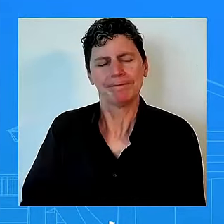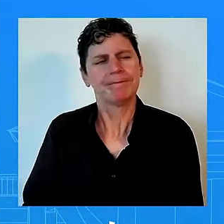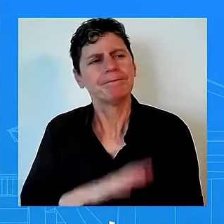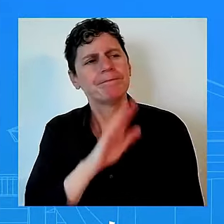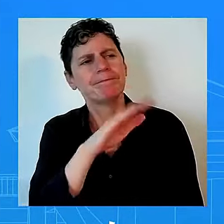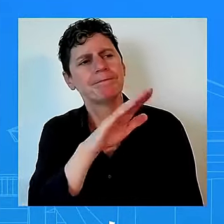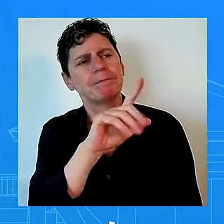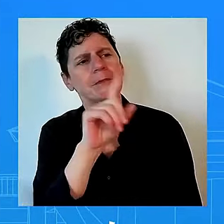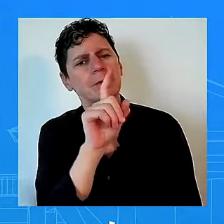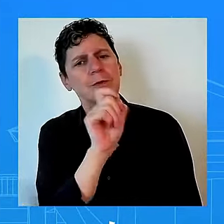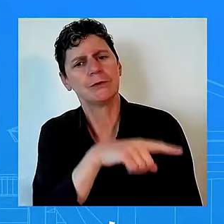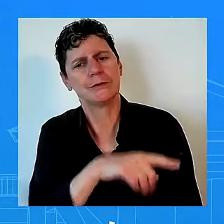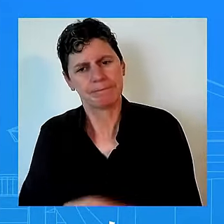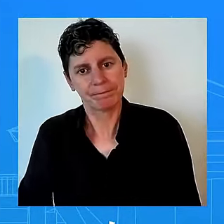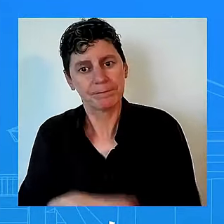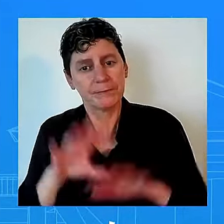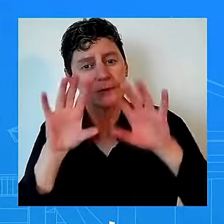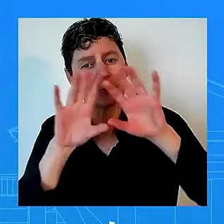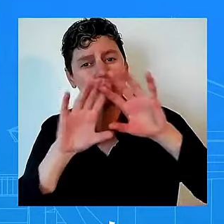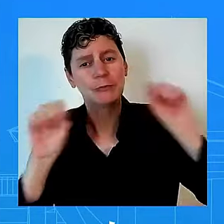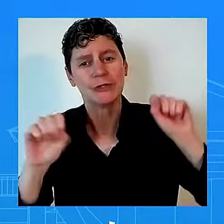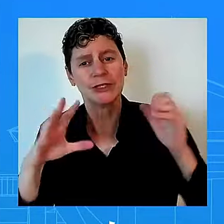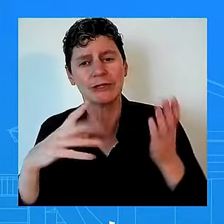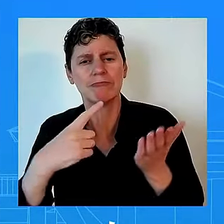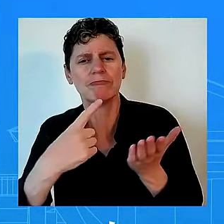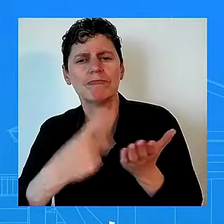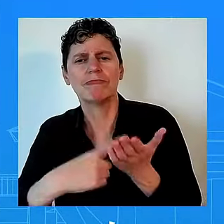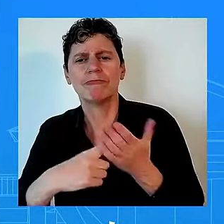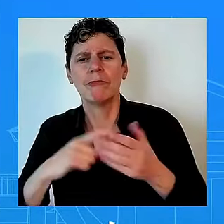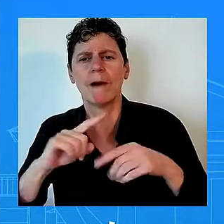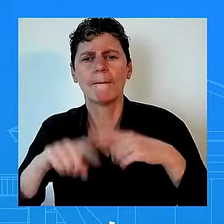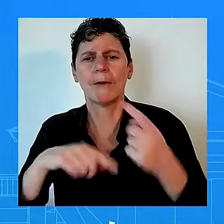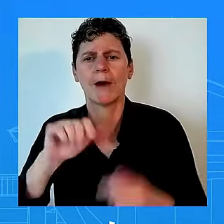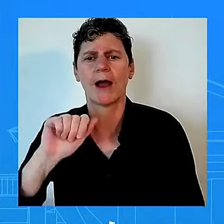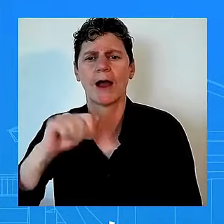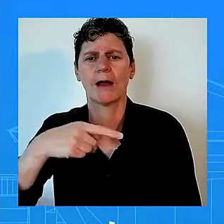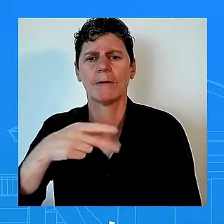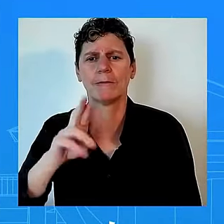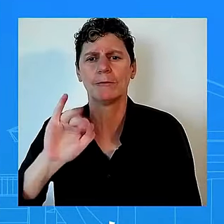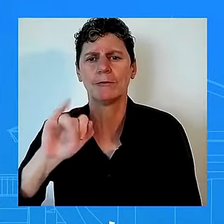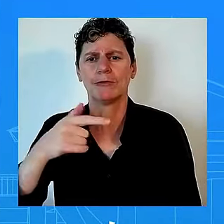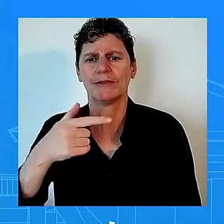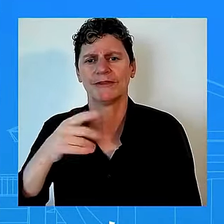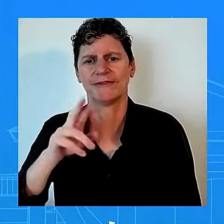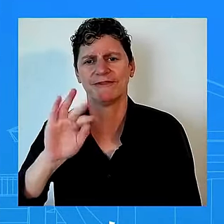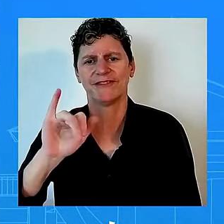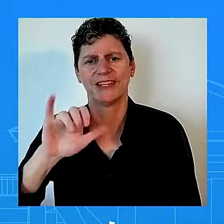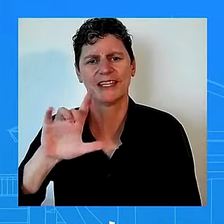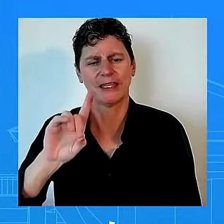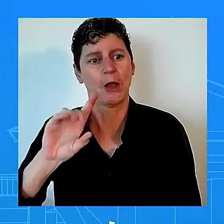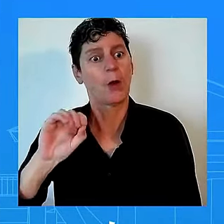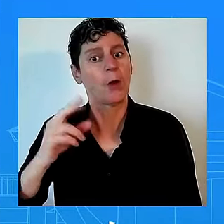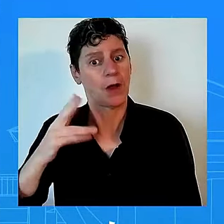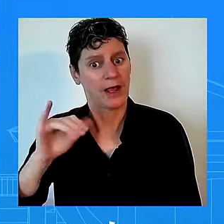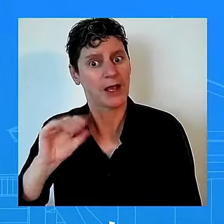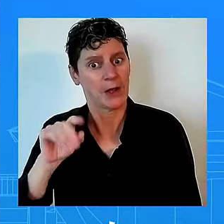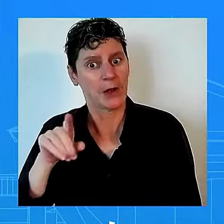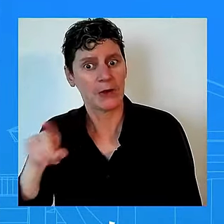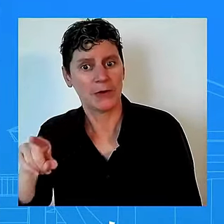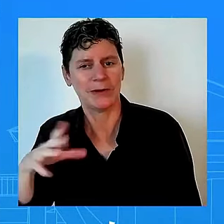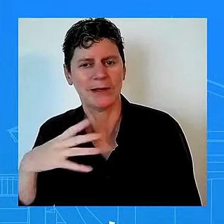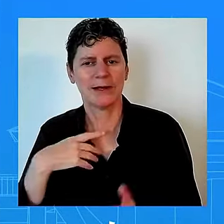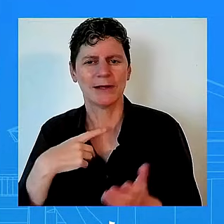ohio and his remarks he didn't didn't actually say springfield but we knew what he was talking about is the administration considering any help